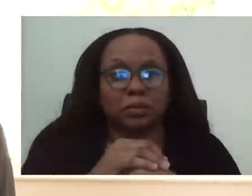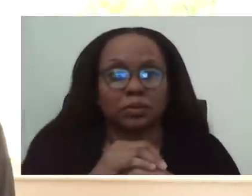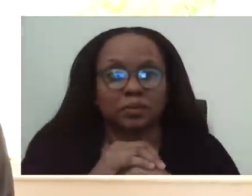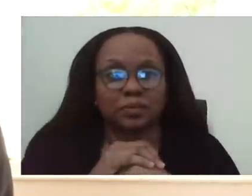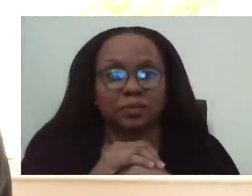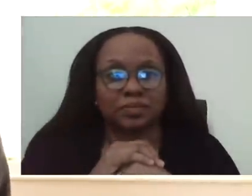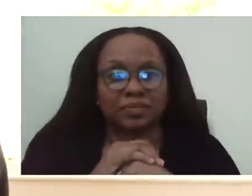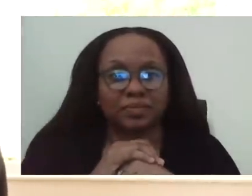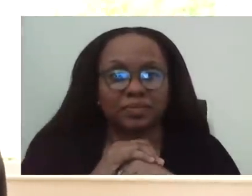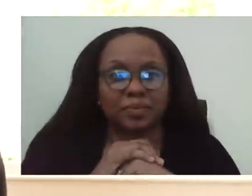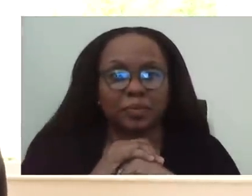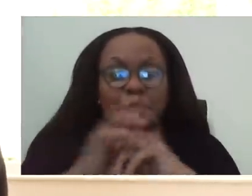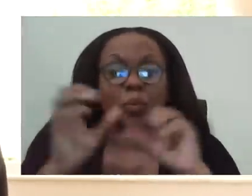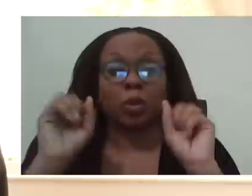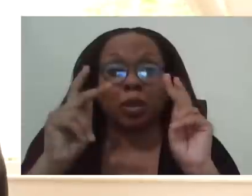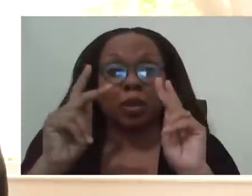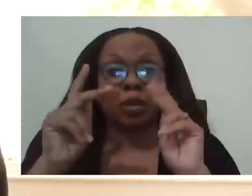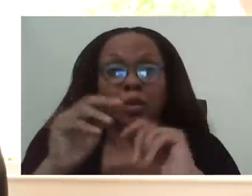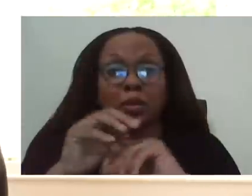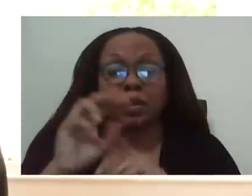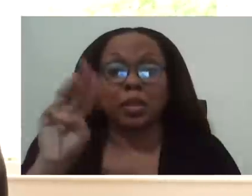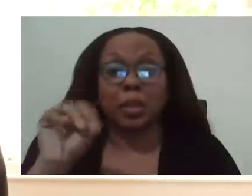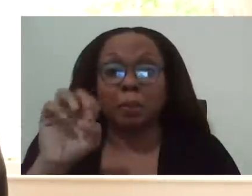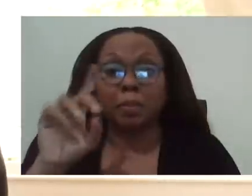Let's take a question from from the media.